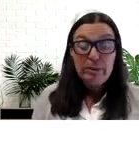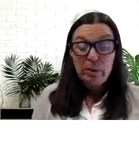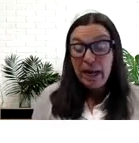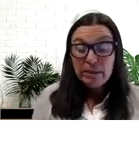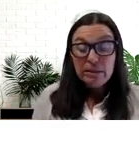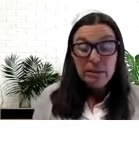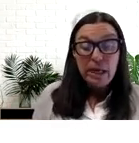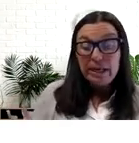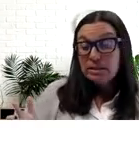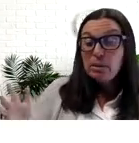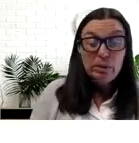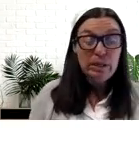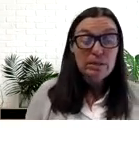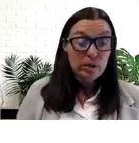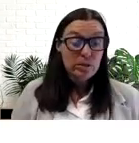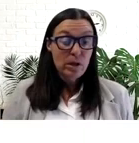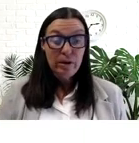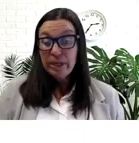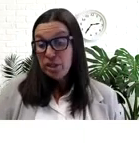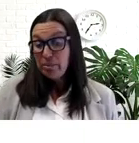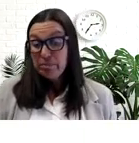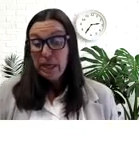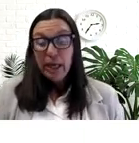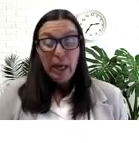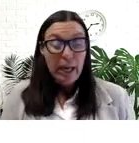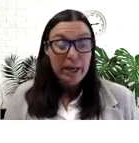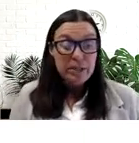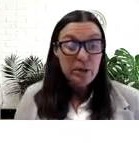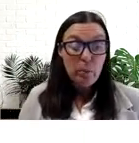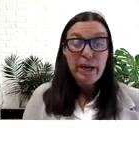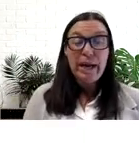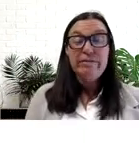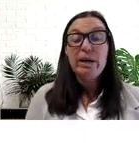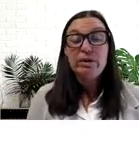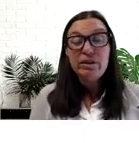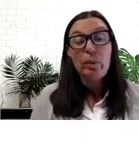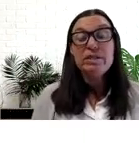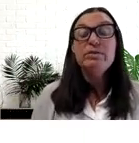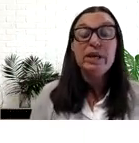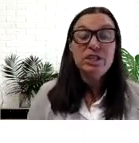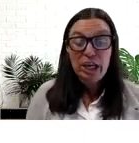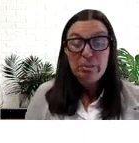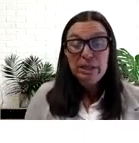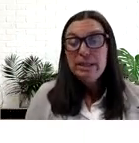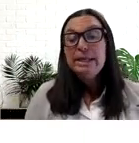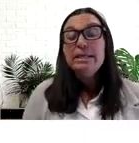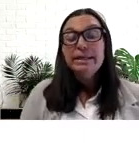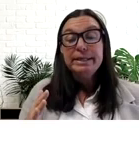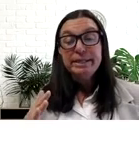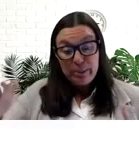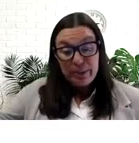of great pride, and some can be a source of great shame. And what I have found is that the ones of great shame